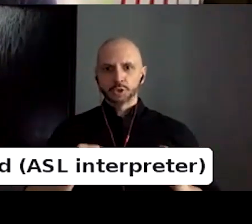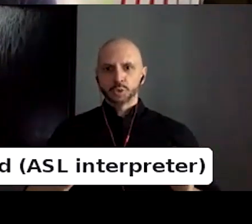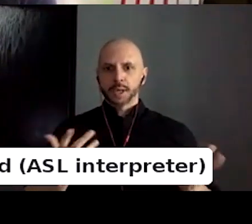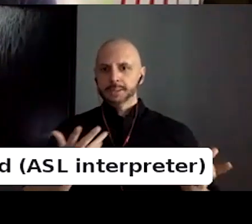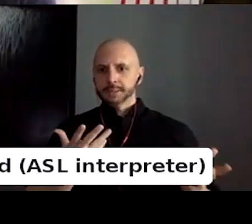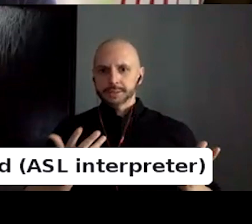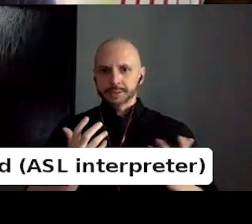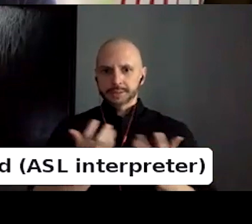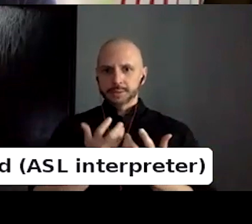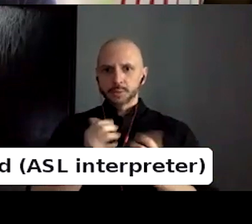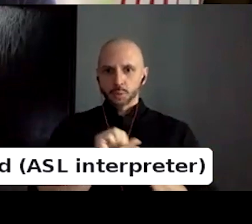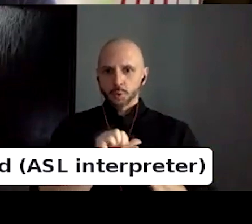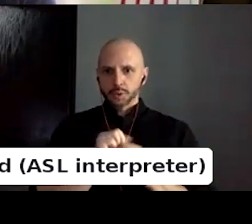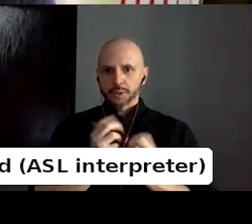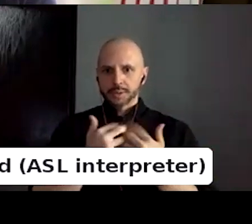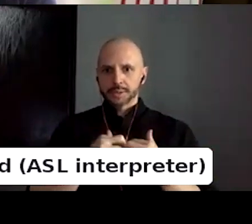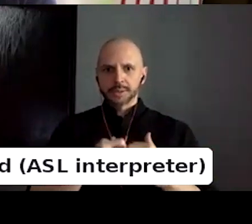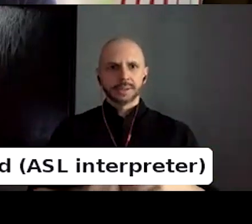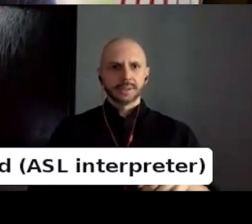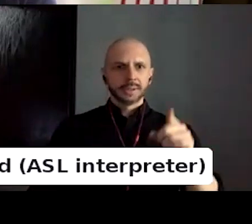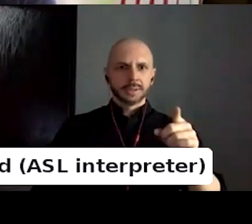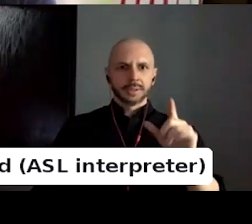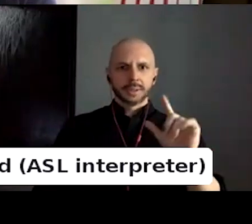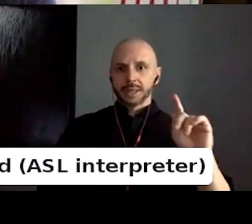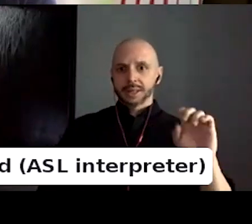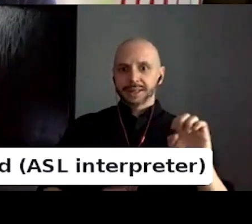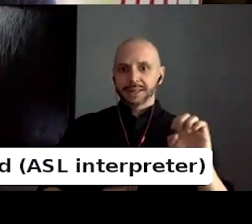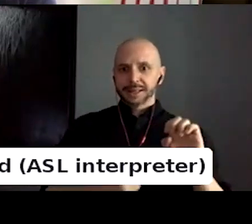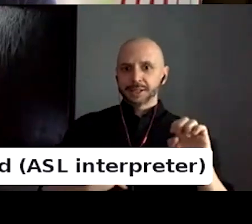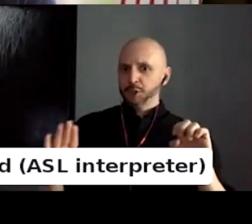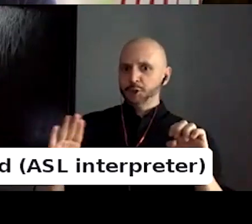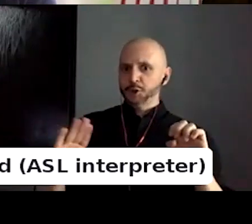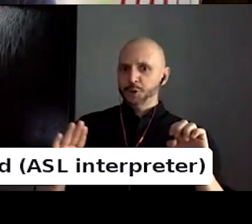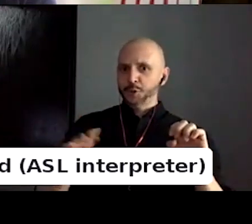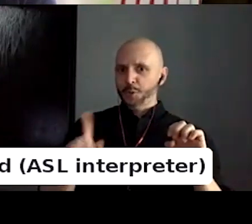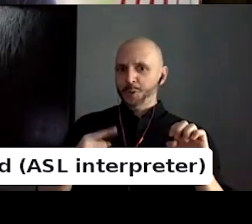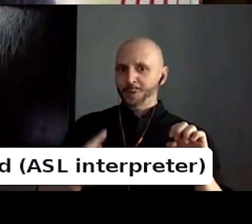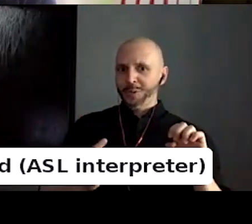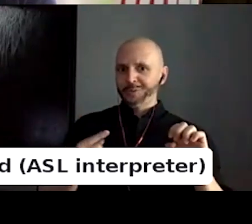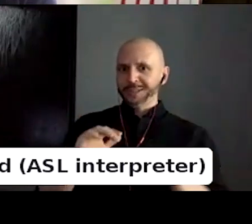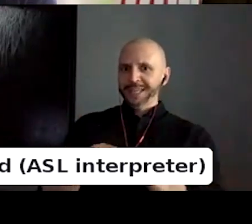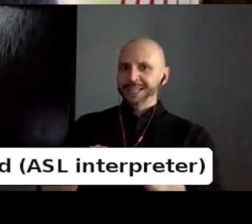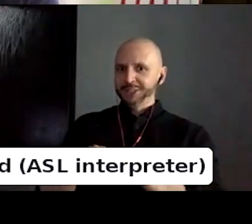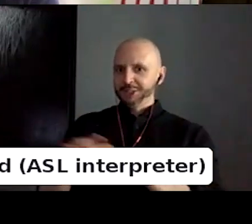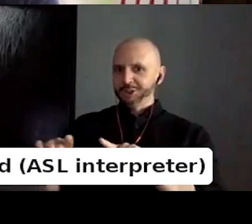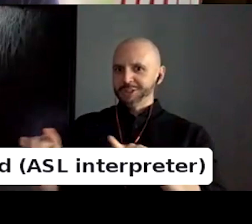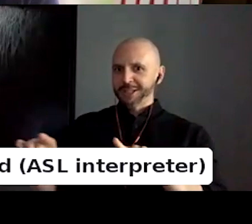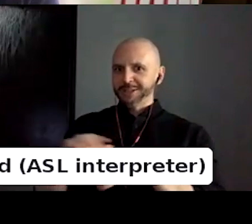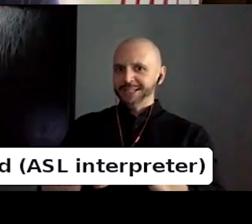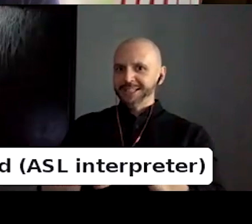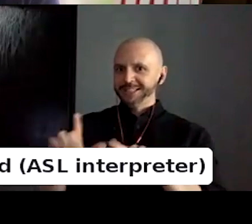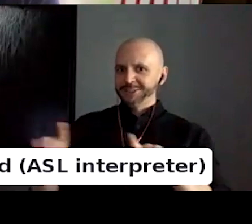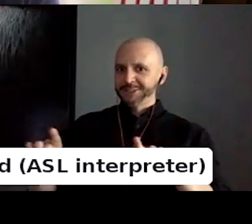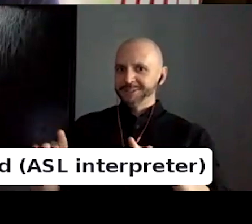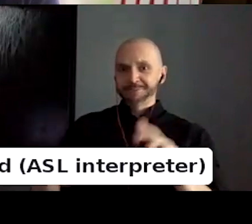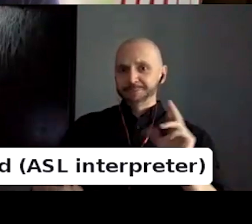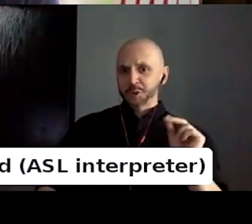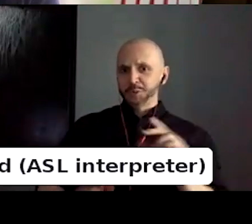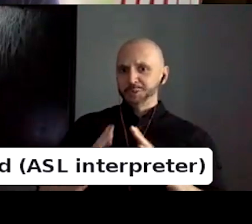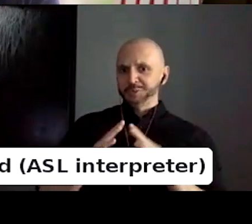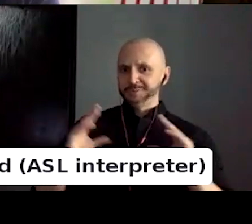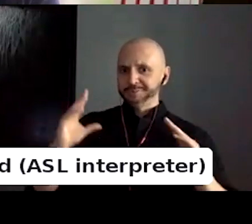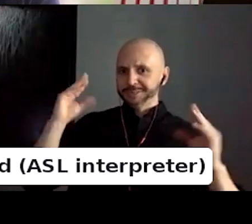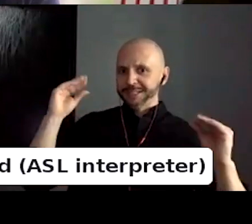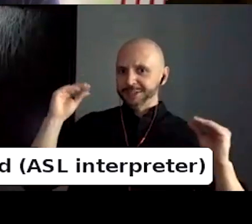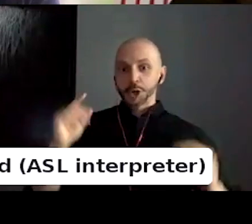No, there's, there's just the English version, right? Okay. Sorry about that. Yeah. Yeah. And